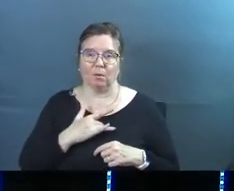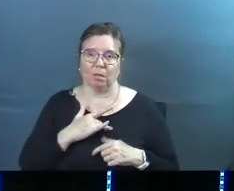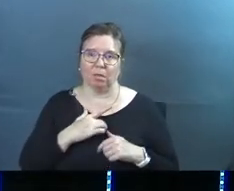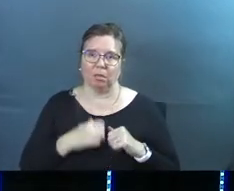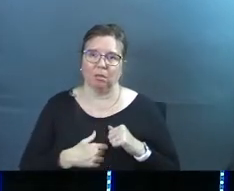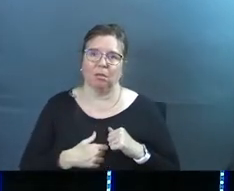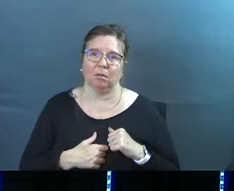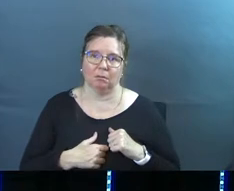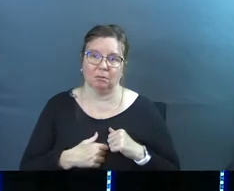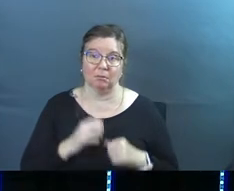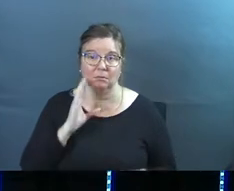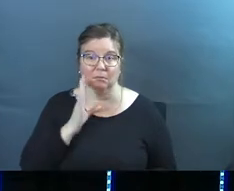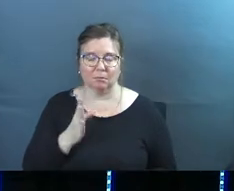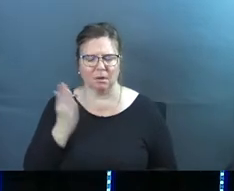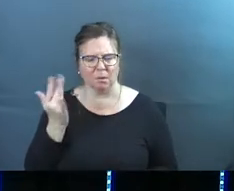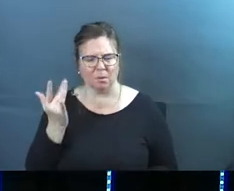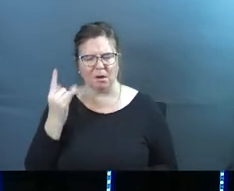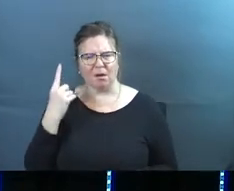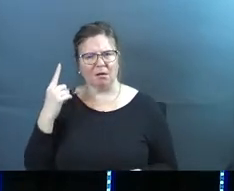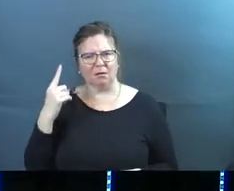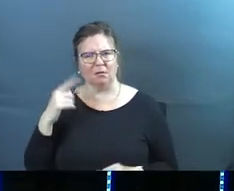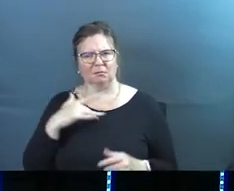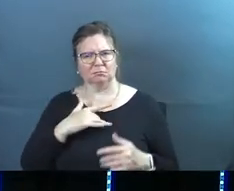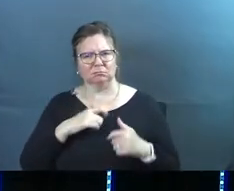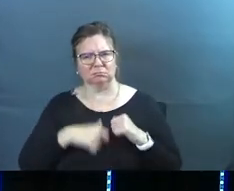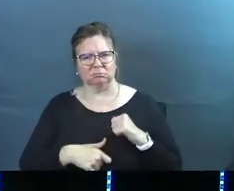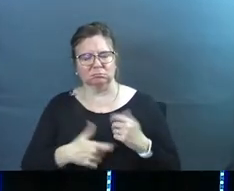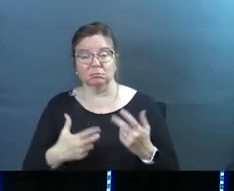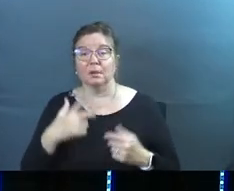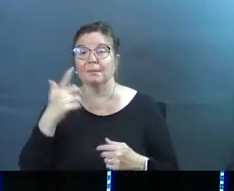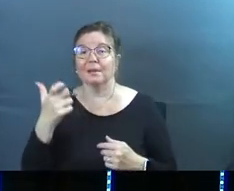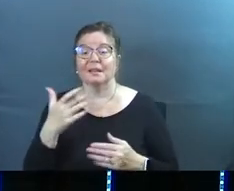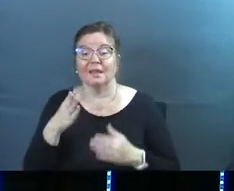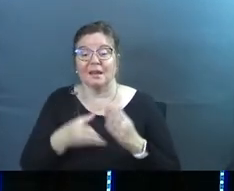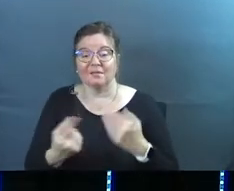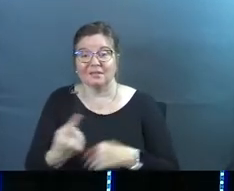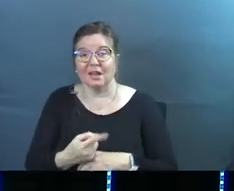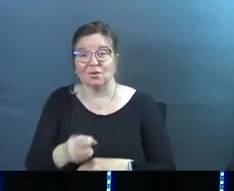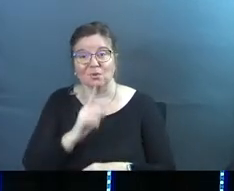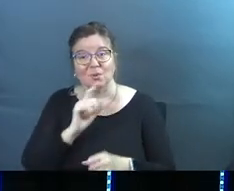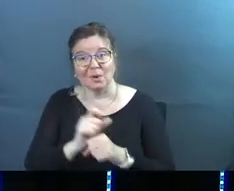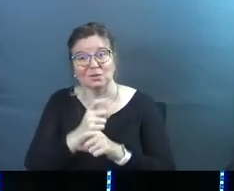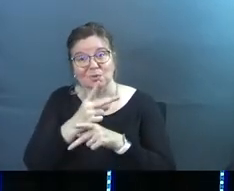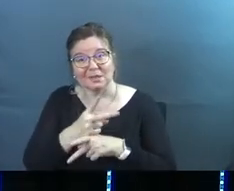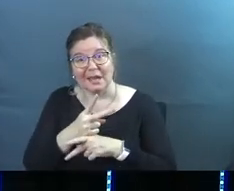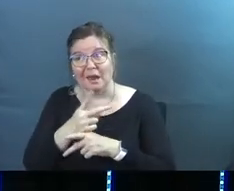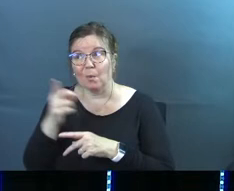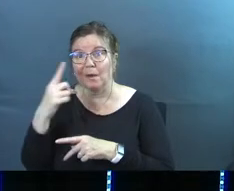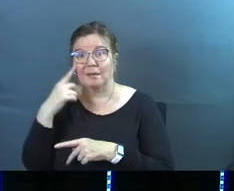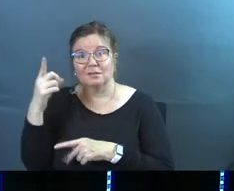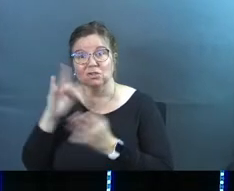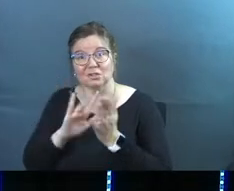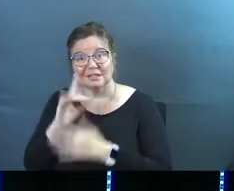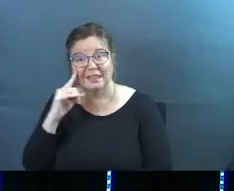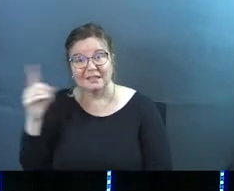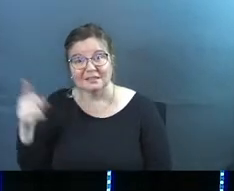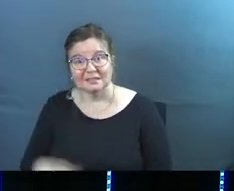your heart. Why is it going to break your heart? Because at the end of the day, you actually care what Jesus thinks.